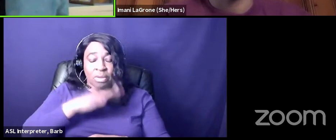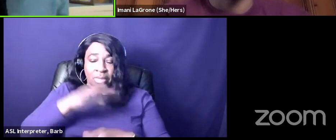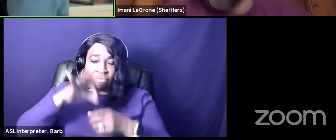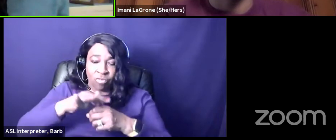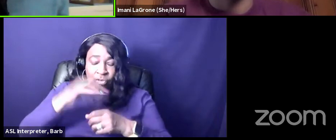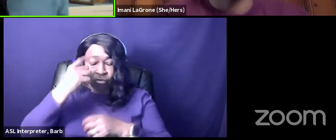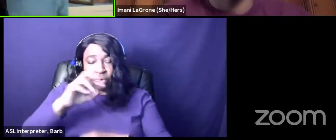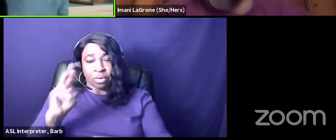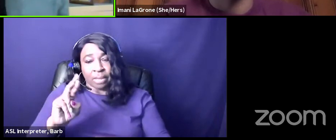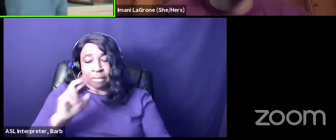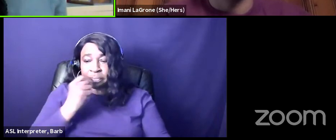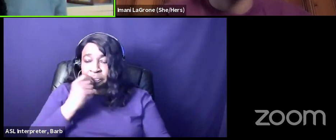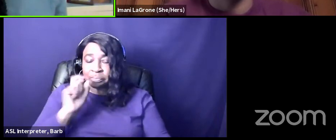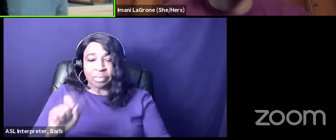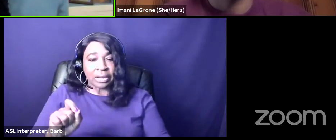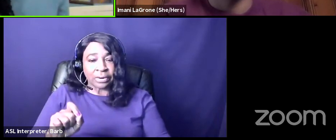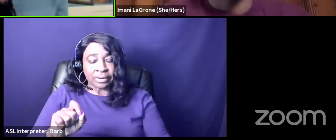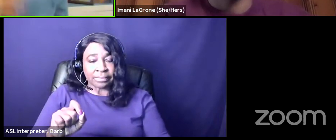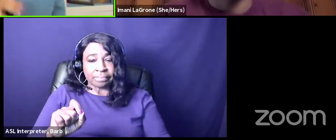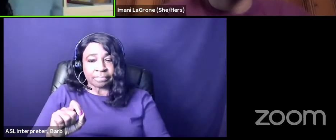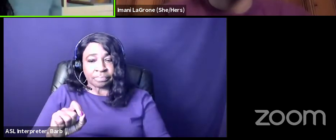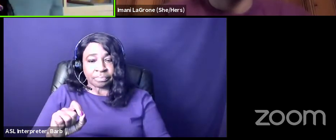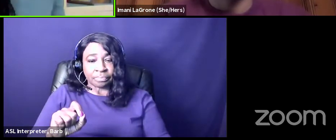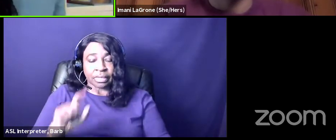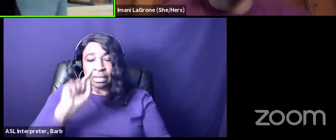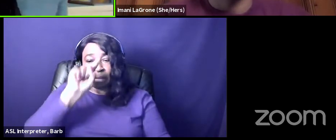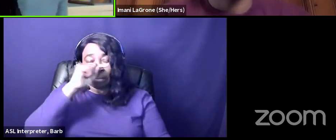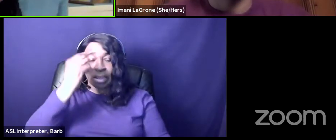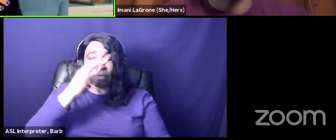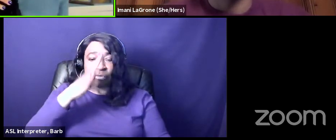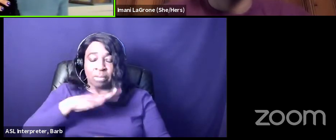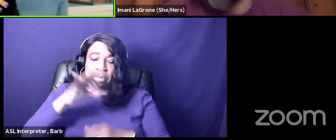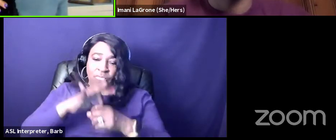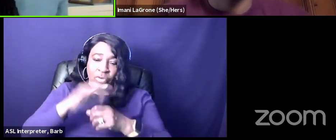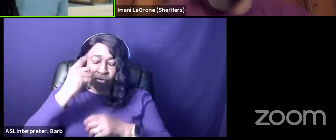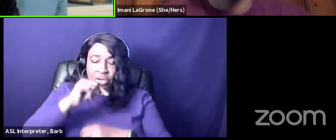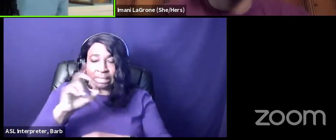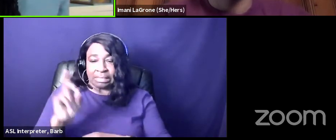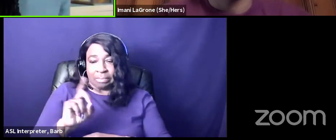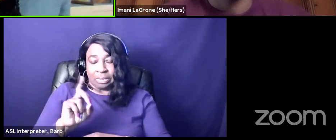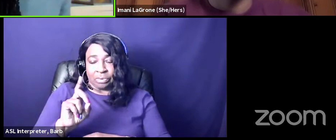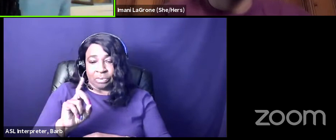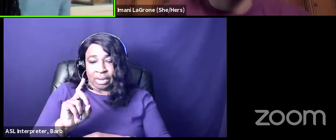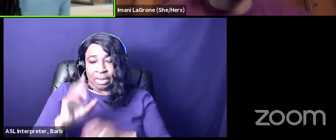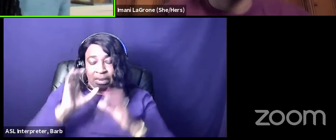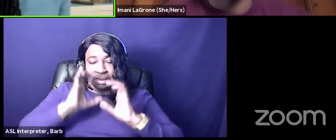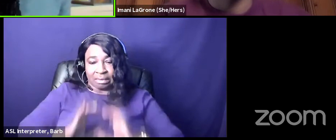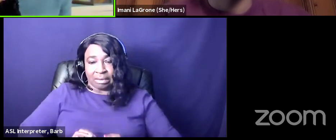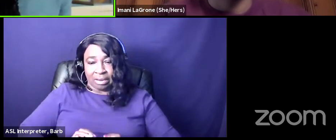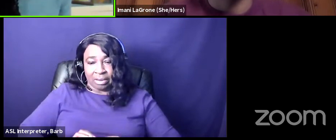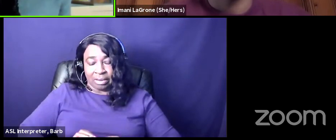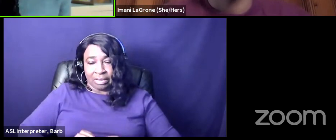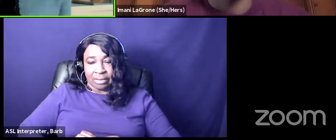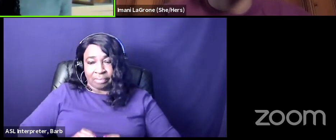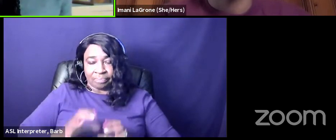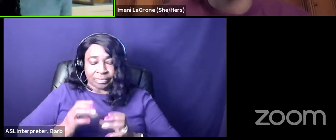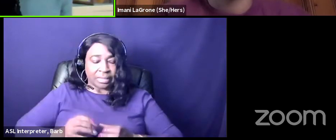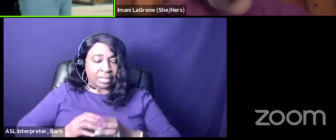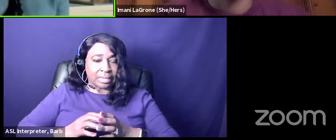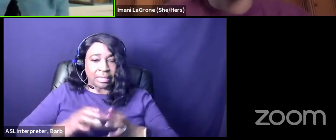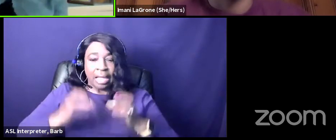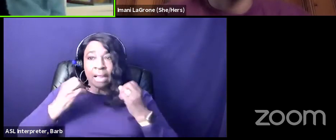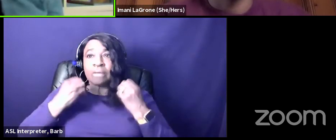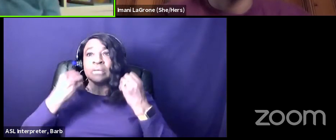period full stop black women vote for the democratic party candidate in such incredible numbers